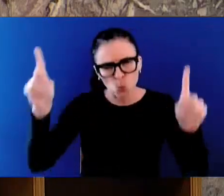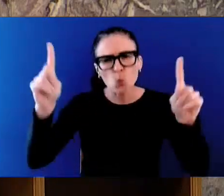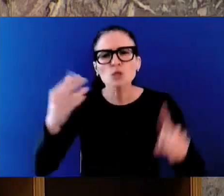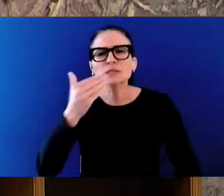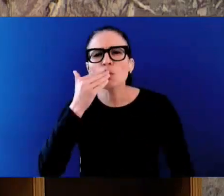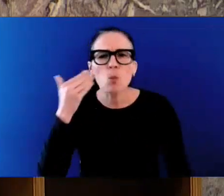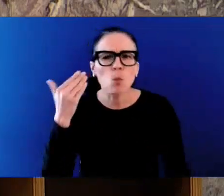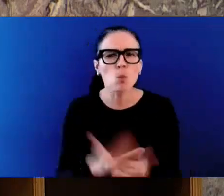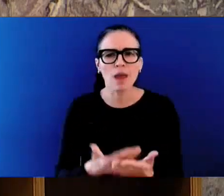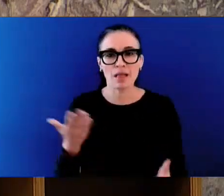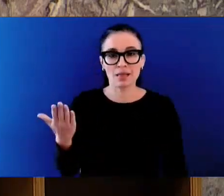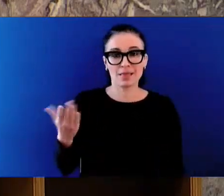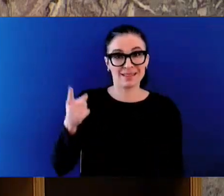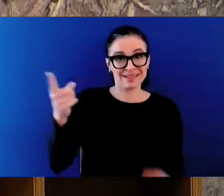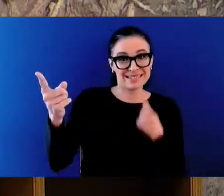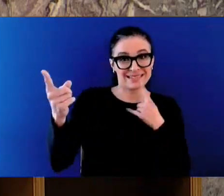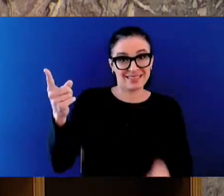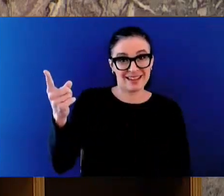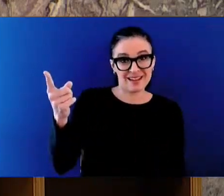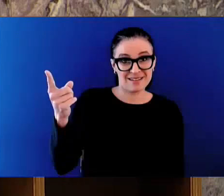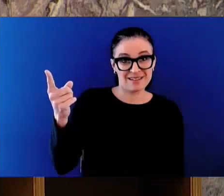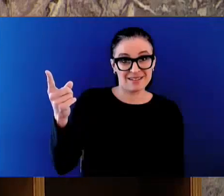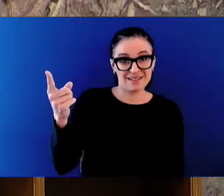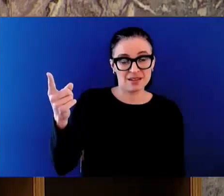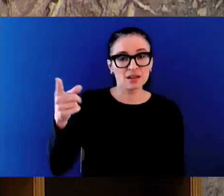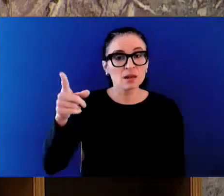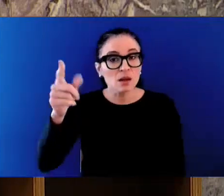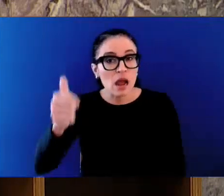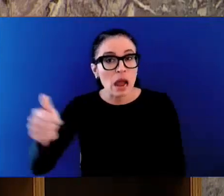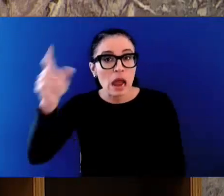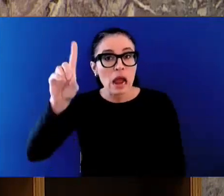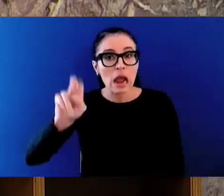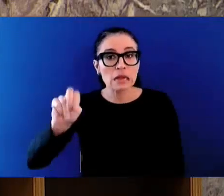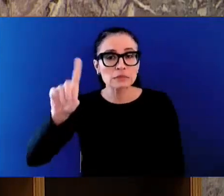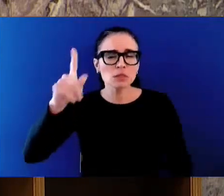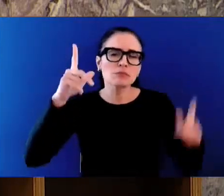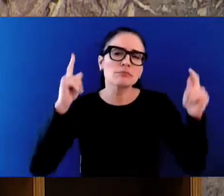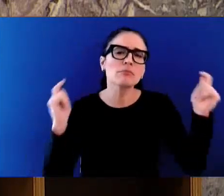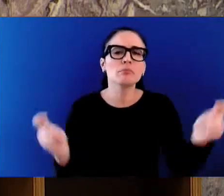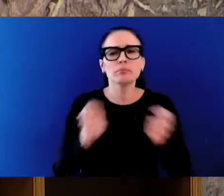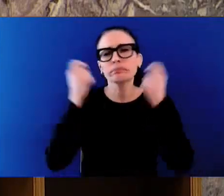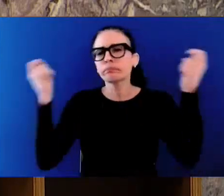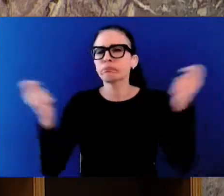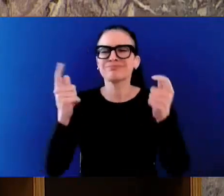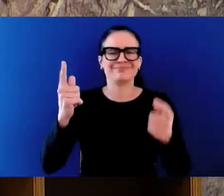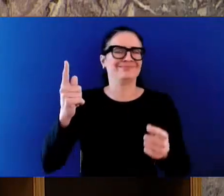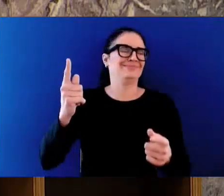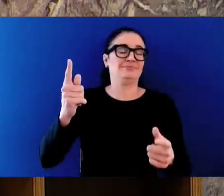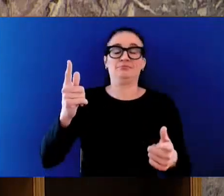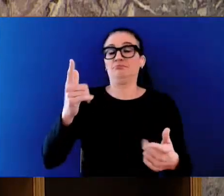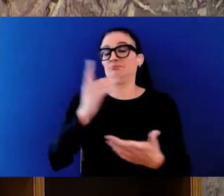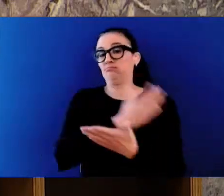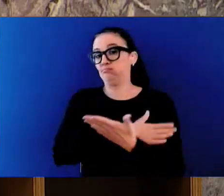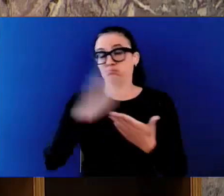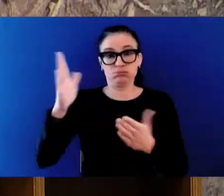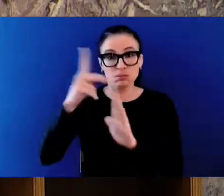their radical drug policies, our communities suffer from chaos and disorder.